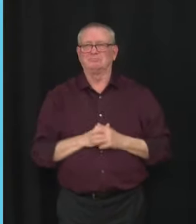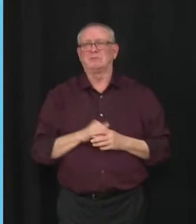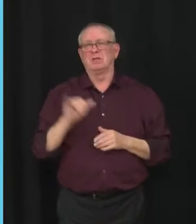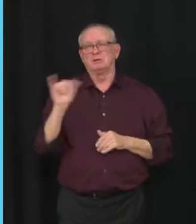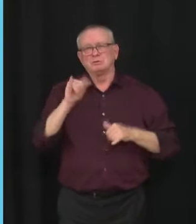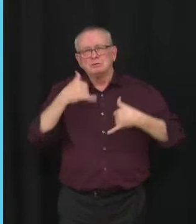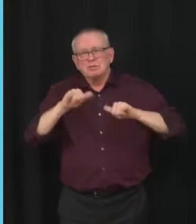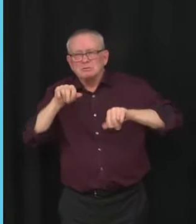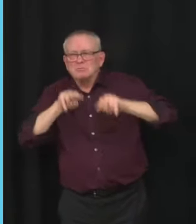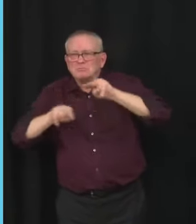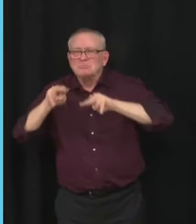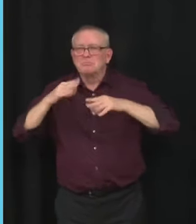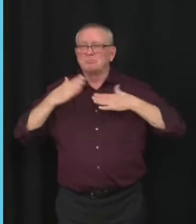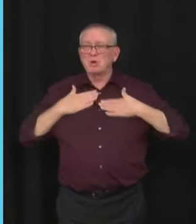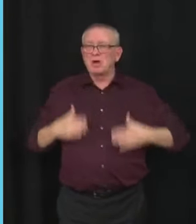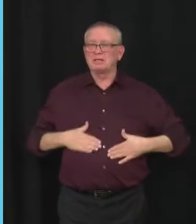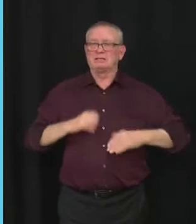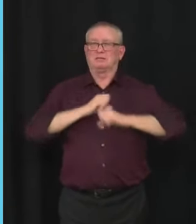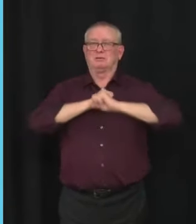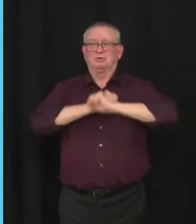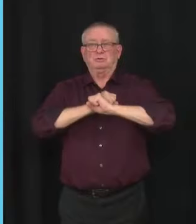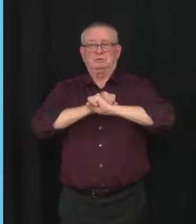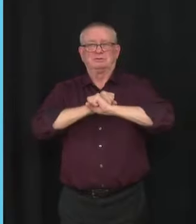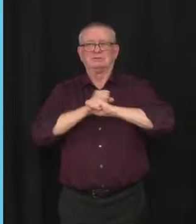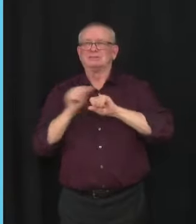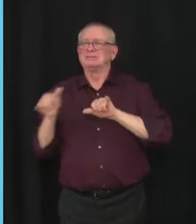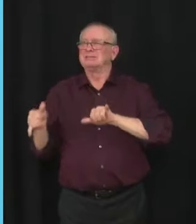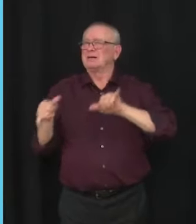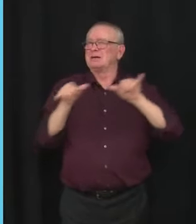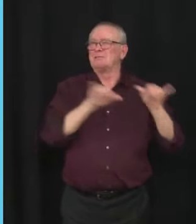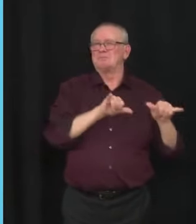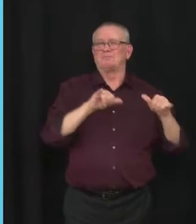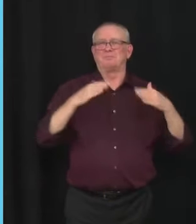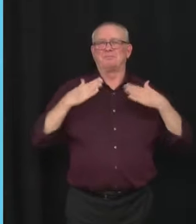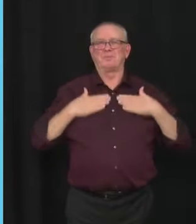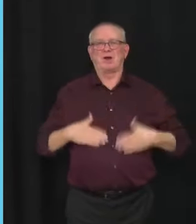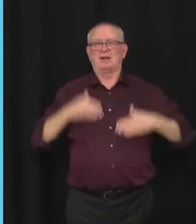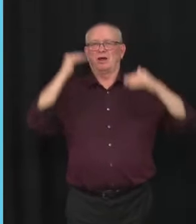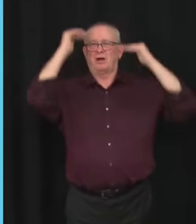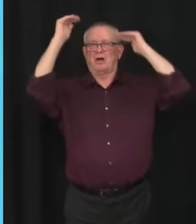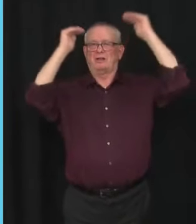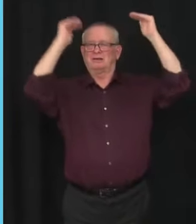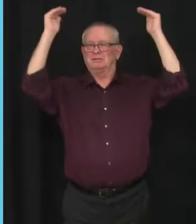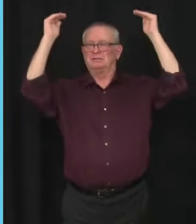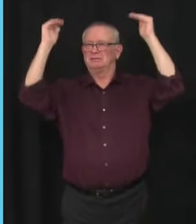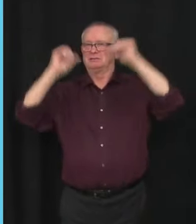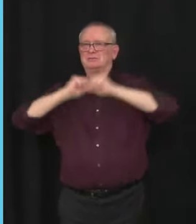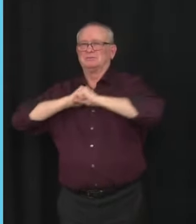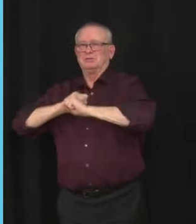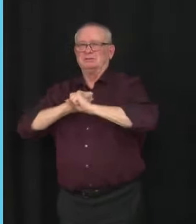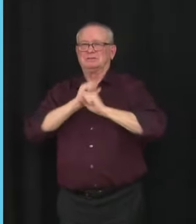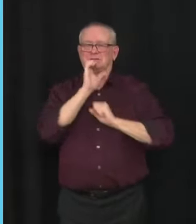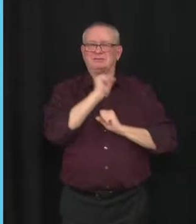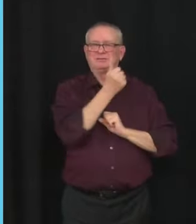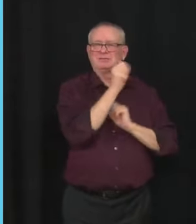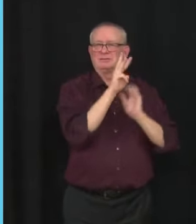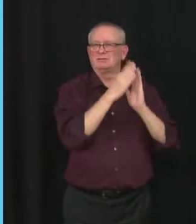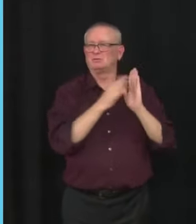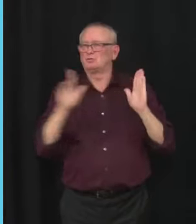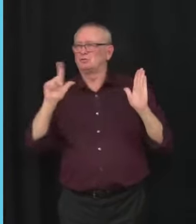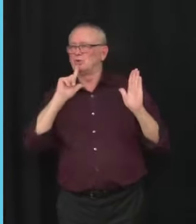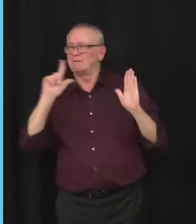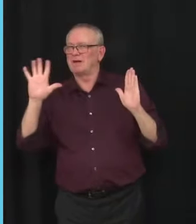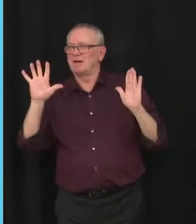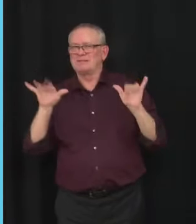5 to 11 years of age was comparable to the immune responses of people aged 16 to 25. This is wonderful